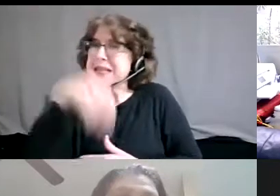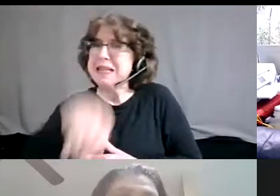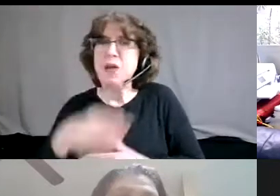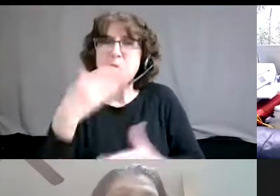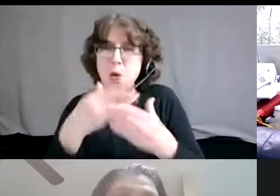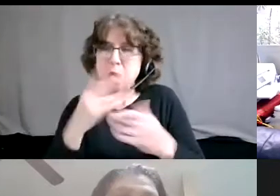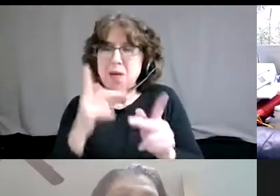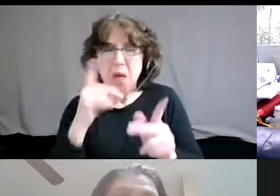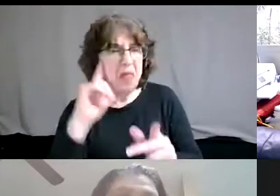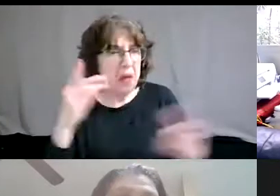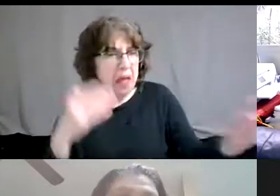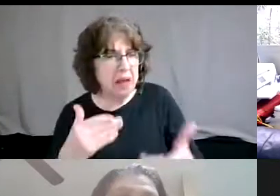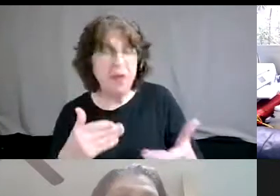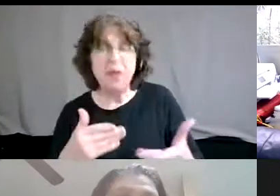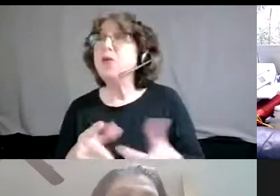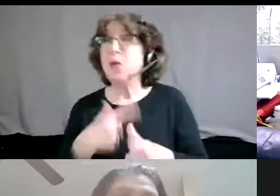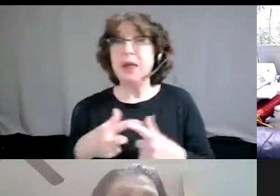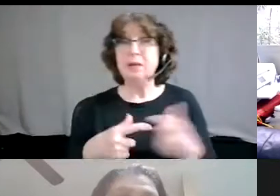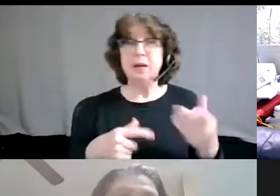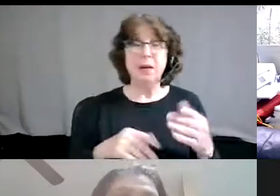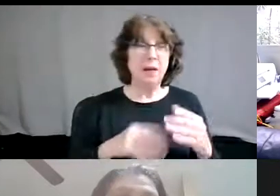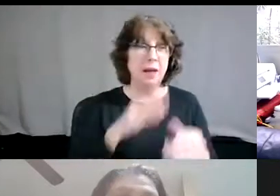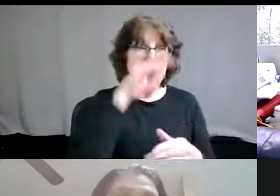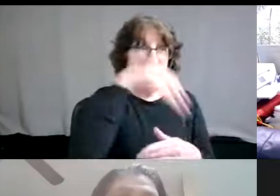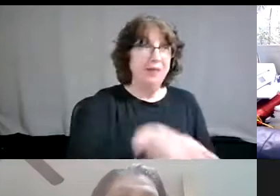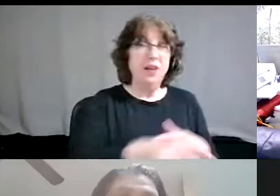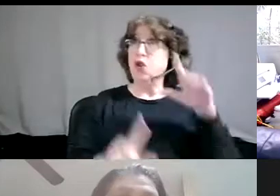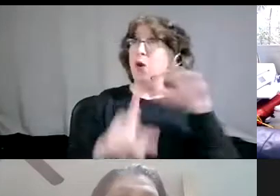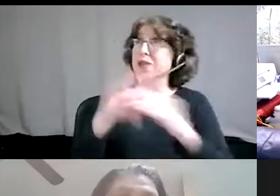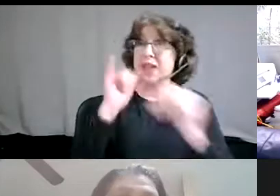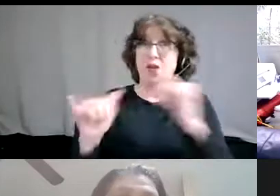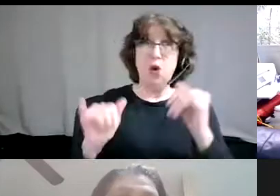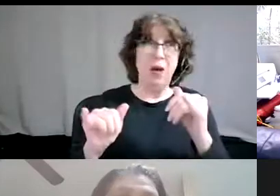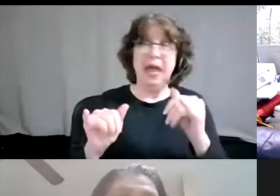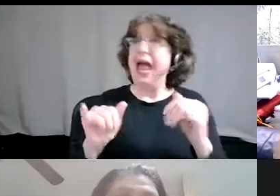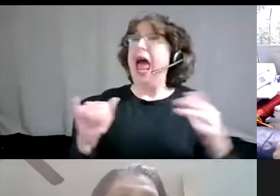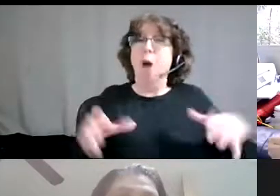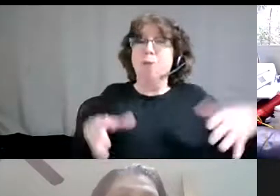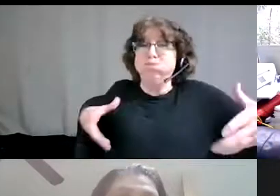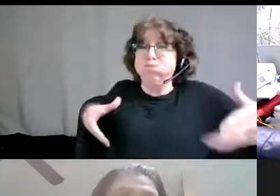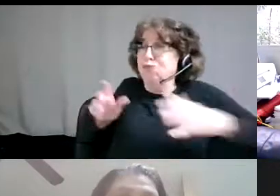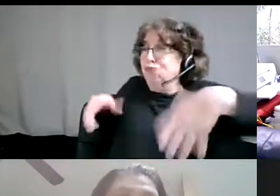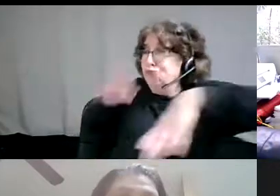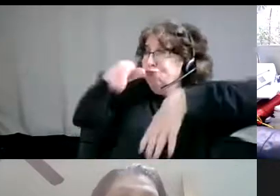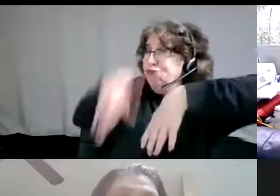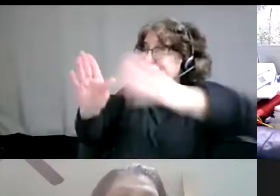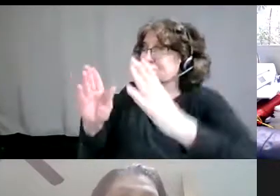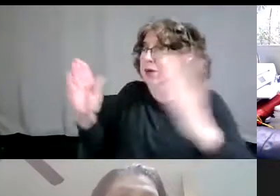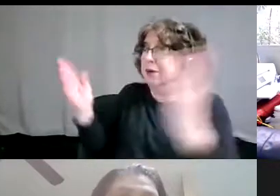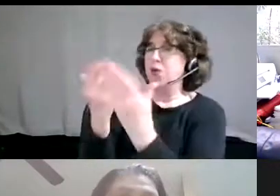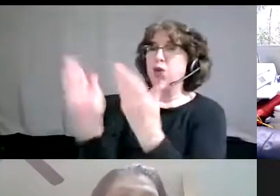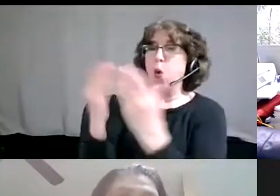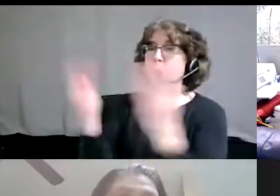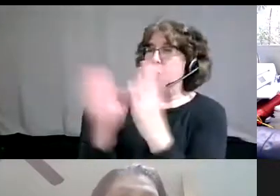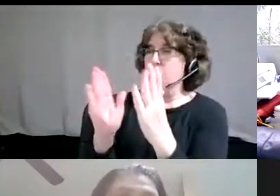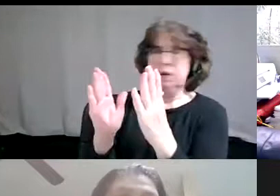and realized right away they couldn't get, they couldn't get into the door because the door was too narrow. So they had to take the bolts off of the door so